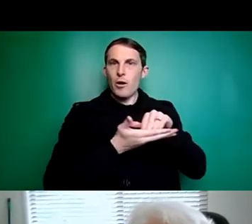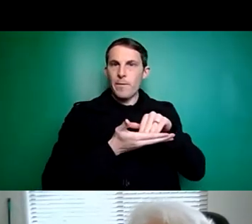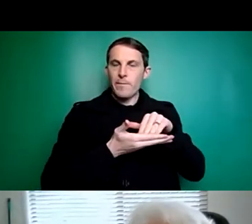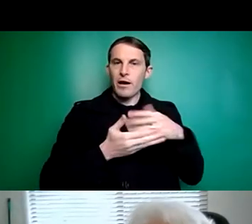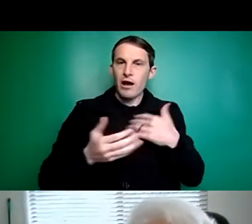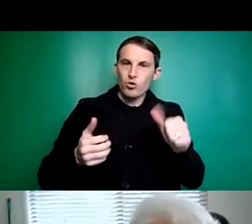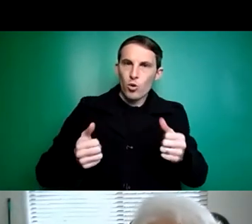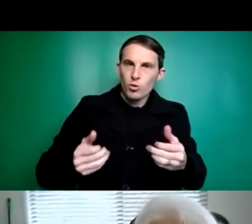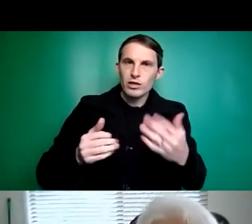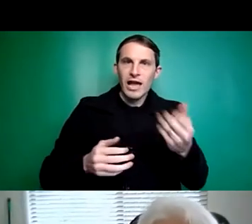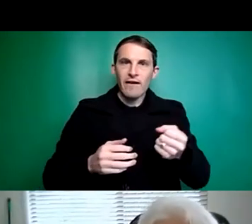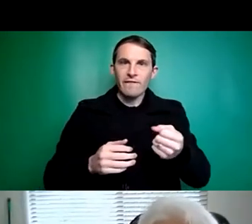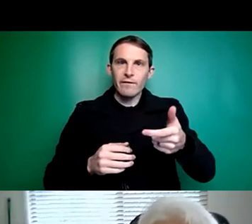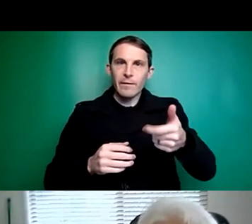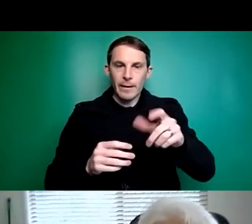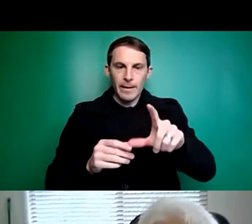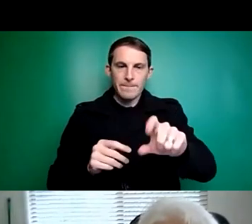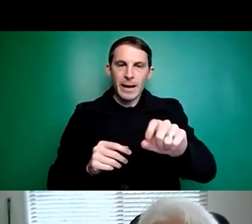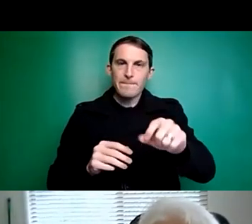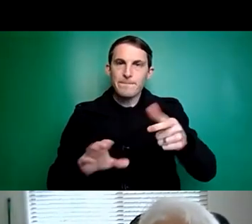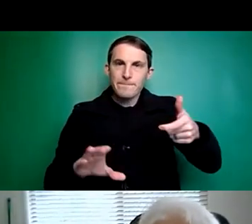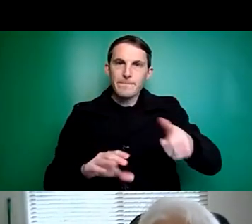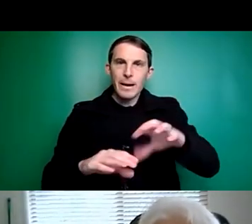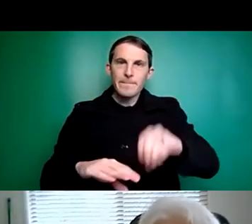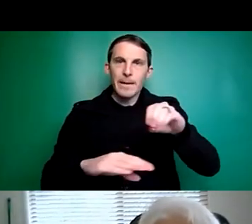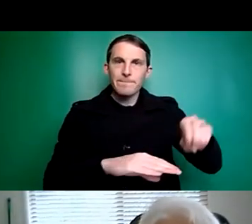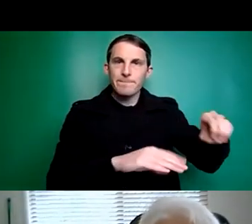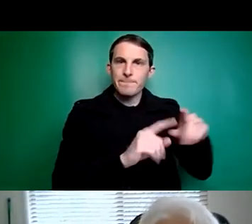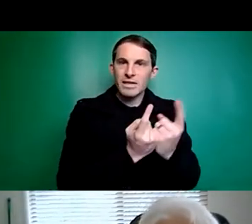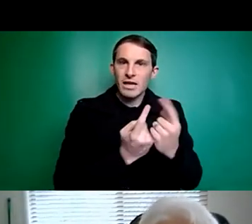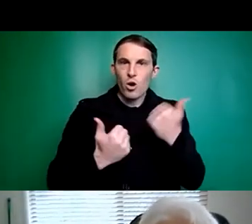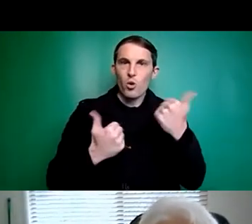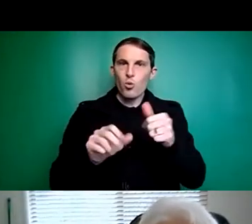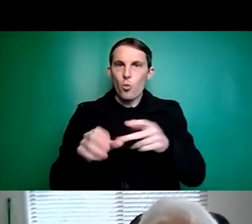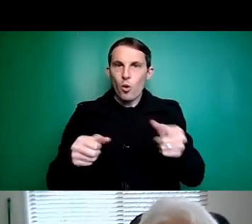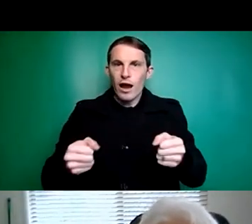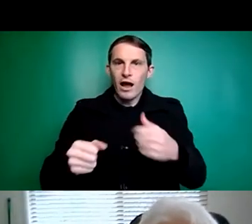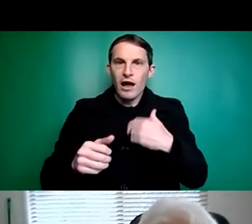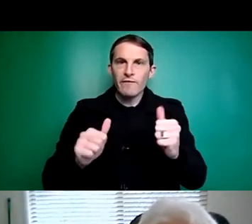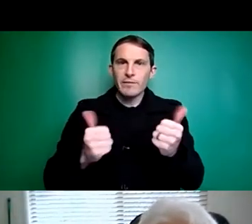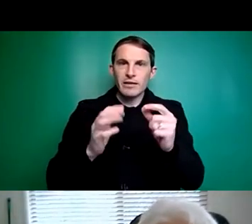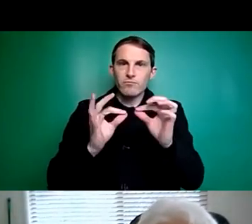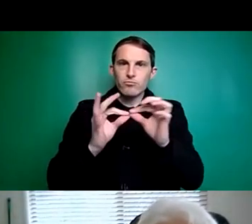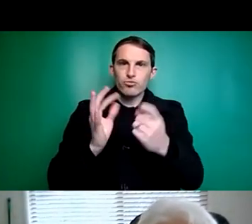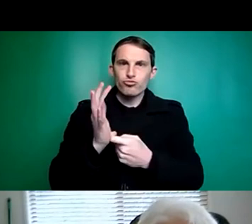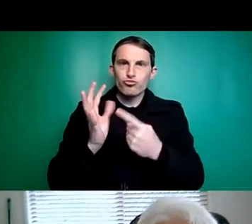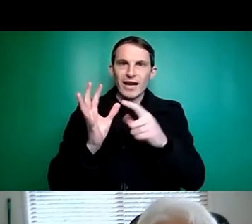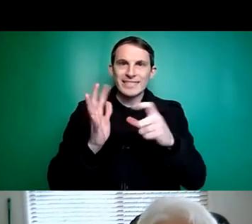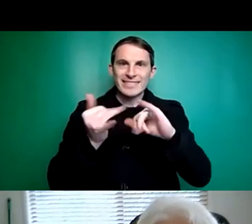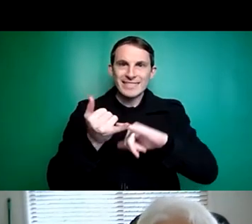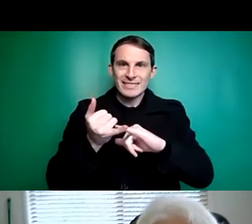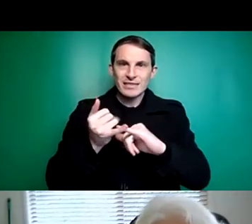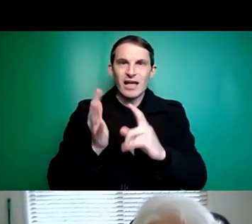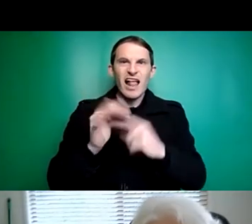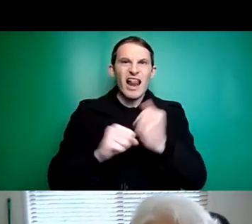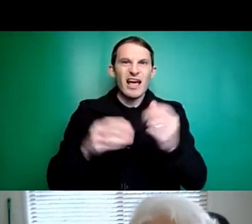pickup sticks. I use a walker. I've got complex braces on both legs. I don't